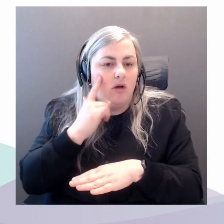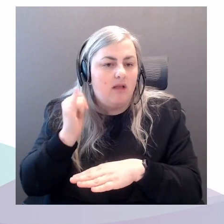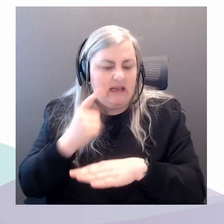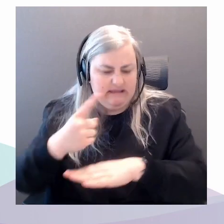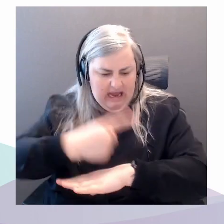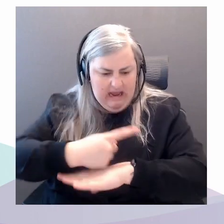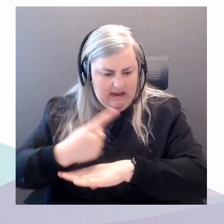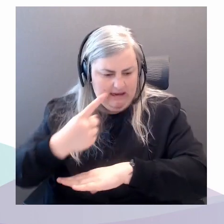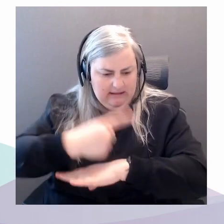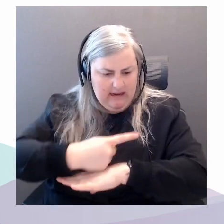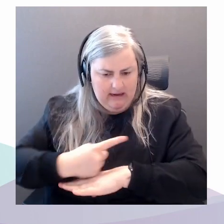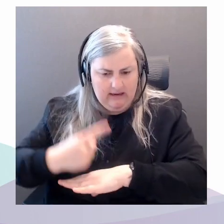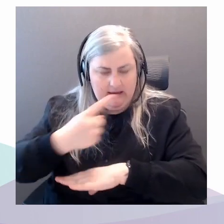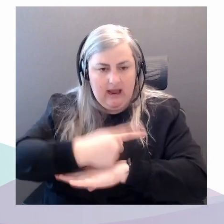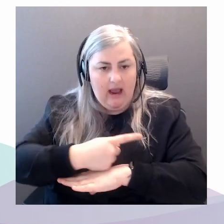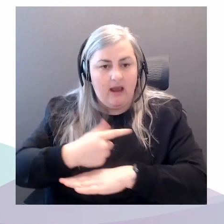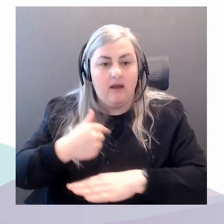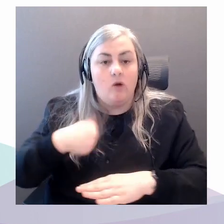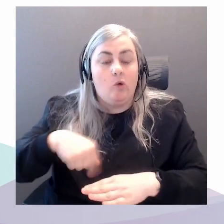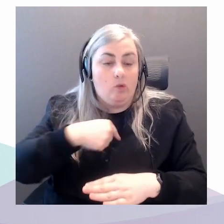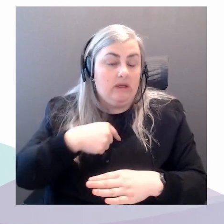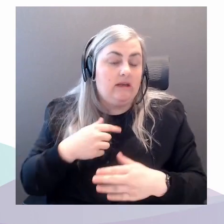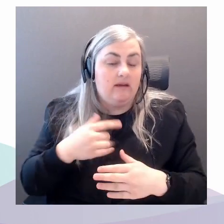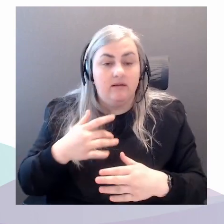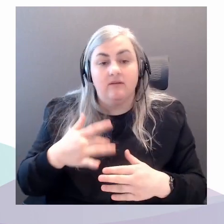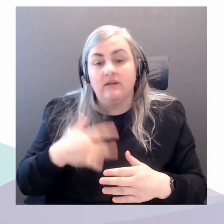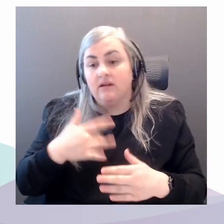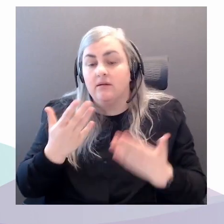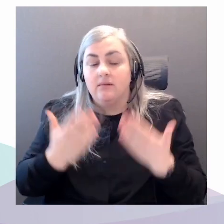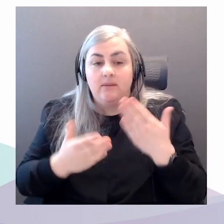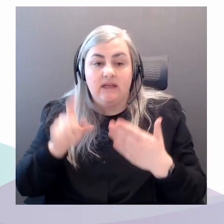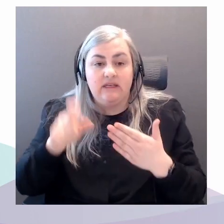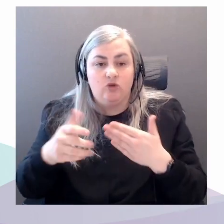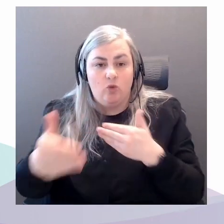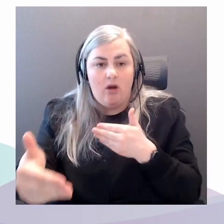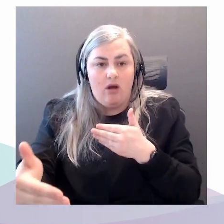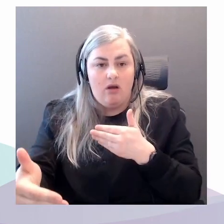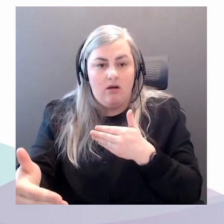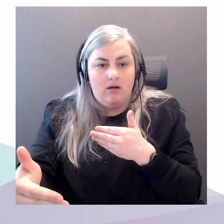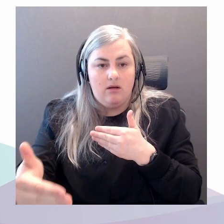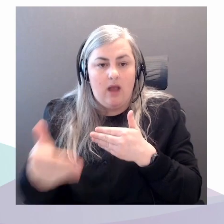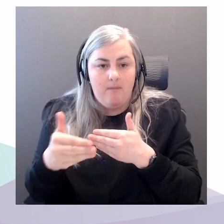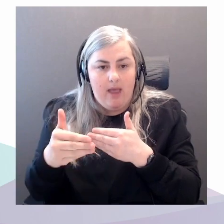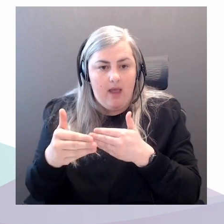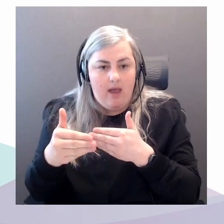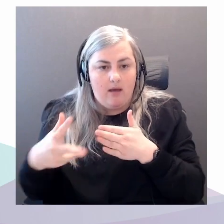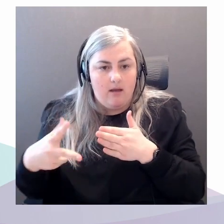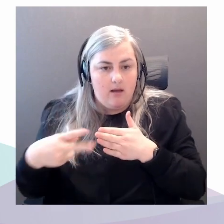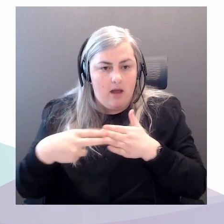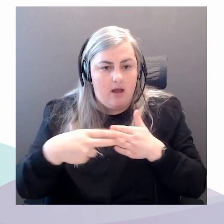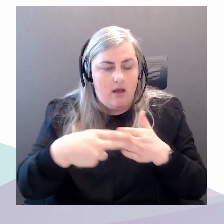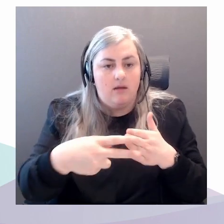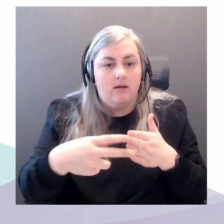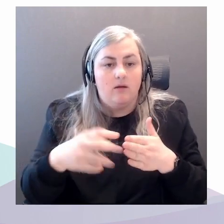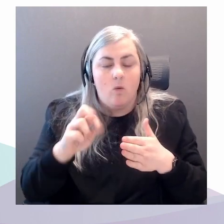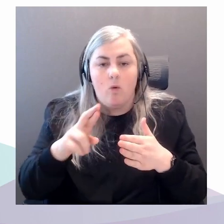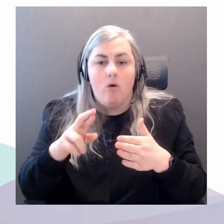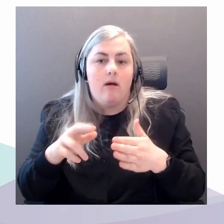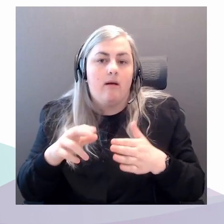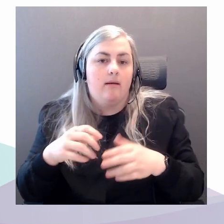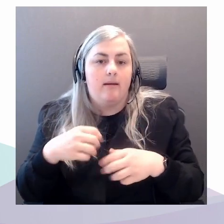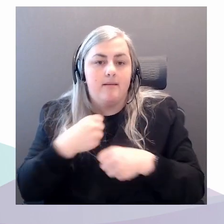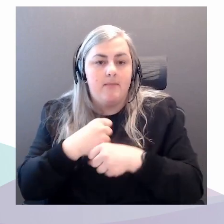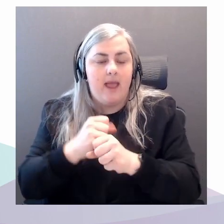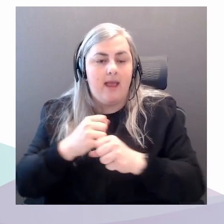back. We have to go into a kind of a degrowth. We have to make sacrifices in order to live with different forms of